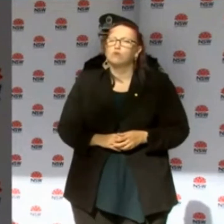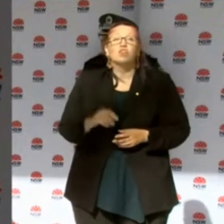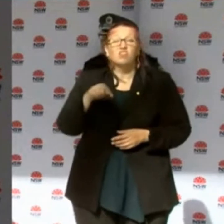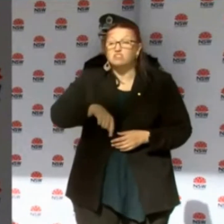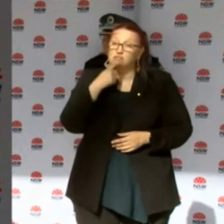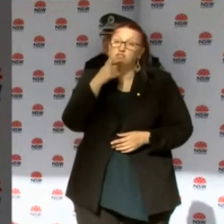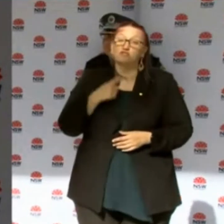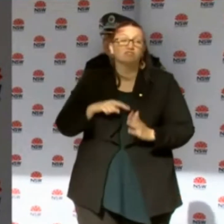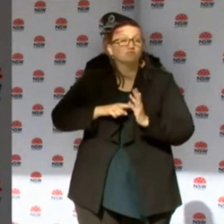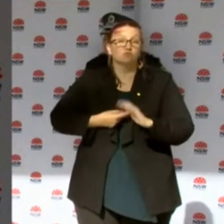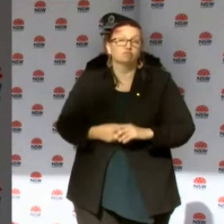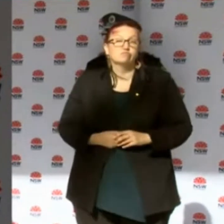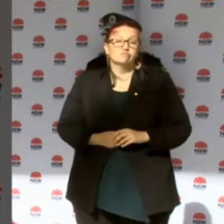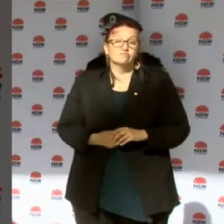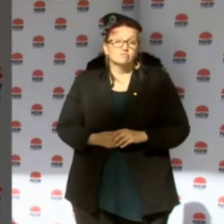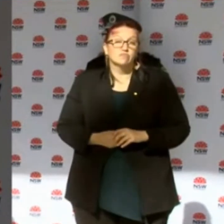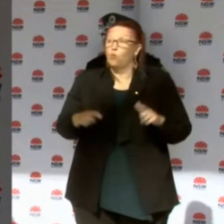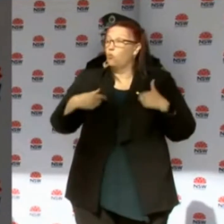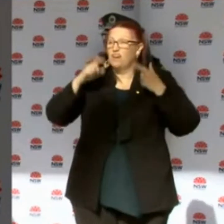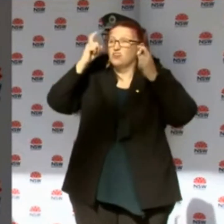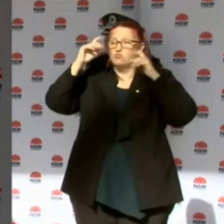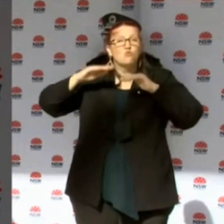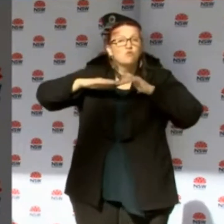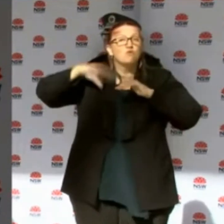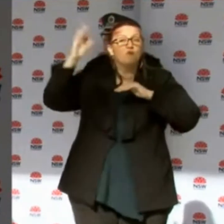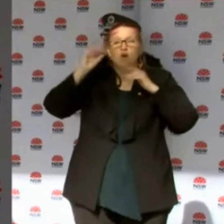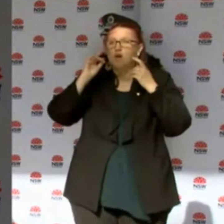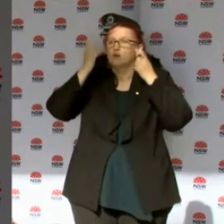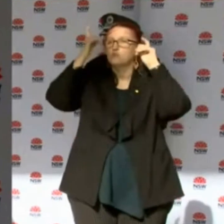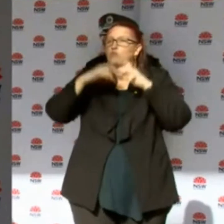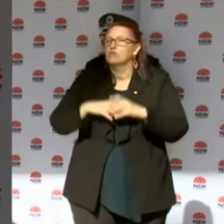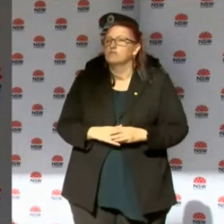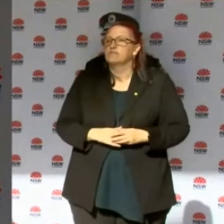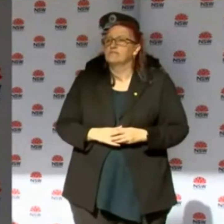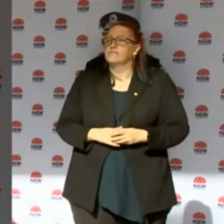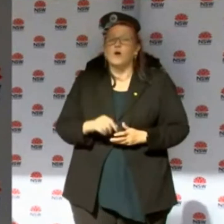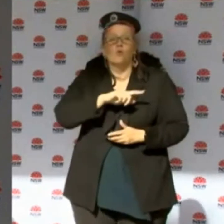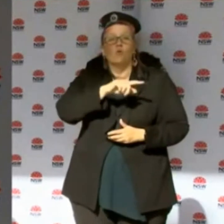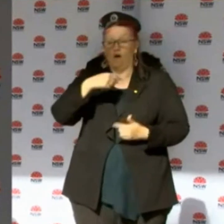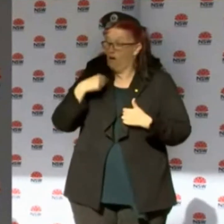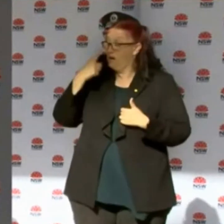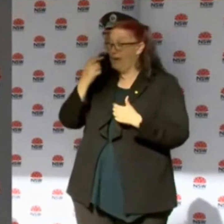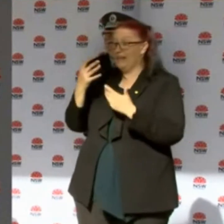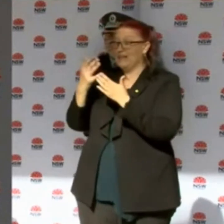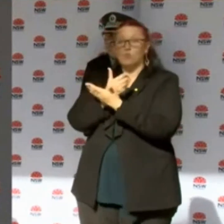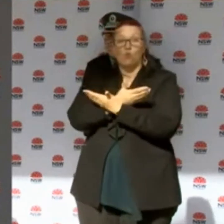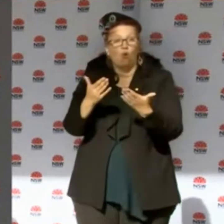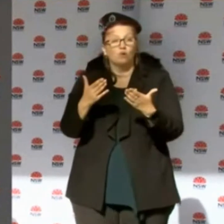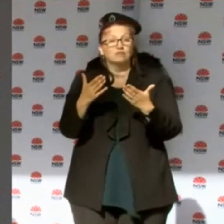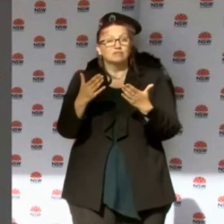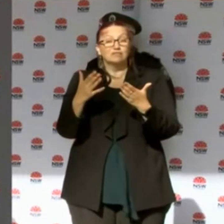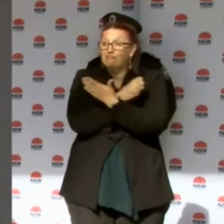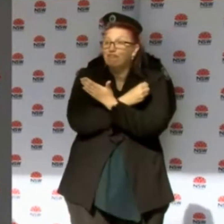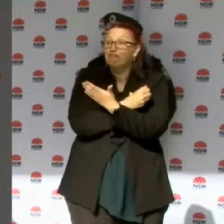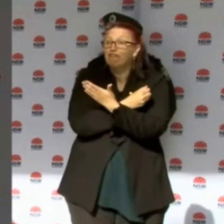Our concern level is high. And all of us have a role to play in keeping each other safe and doing what we do best. Coming